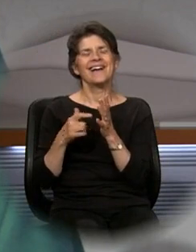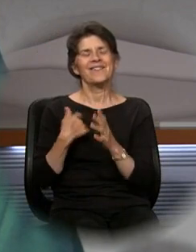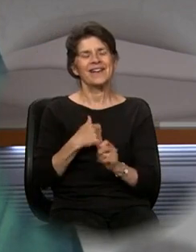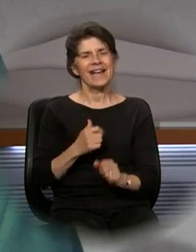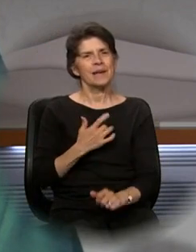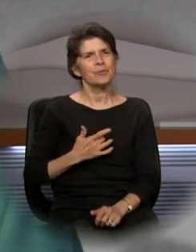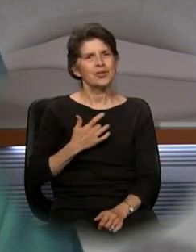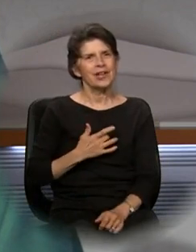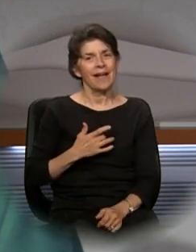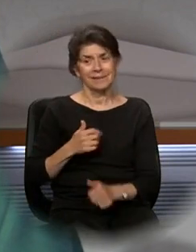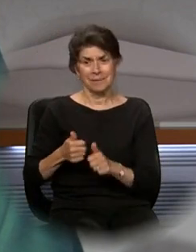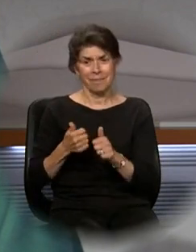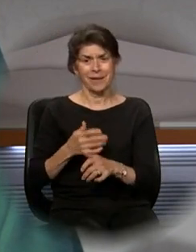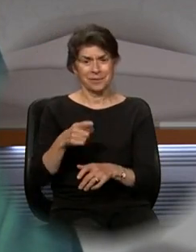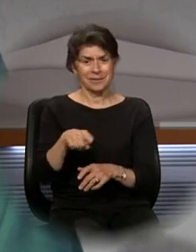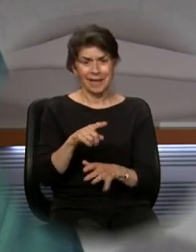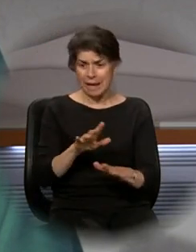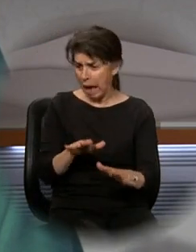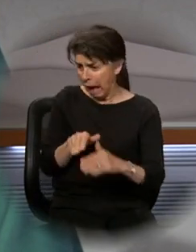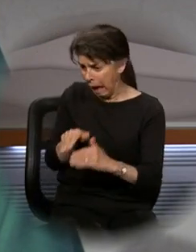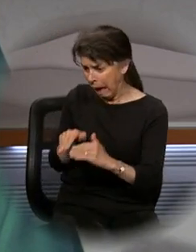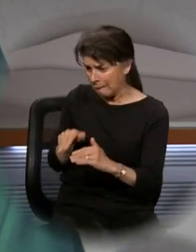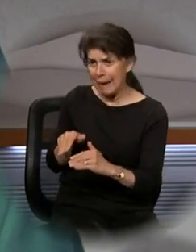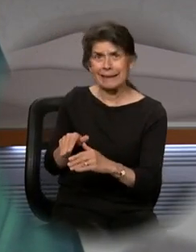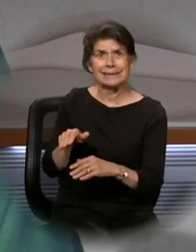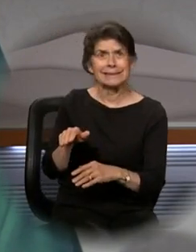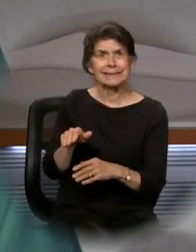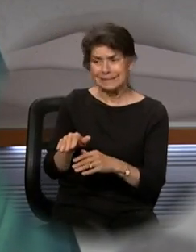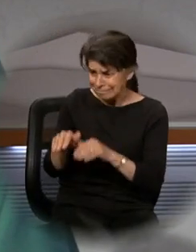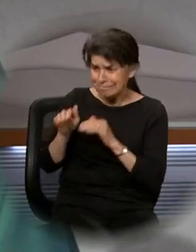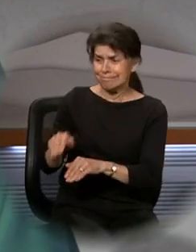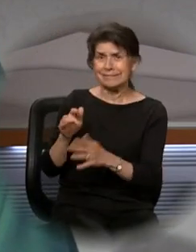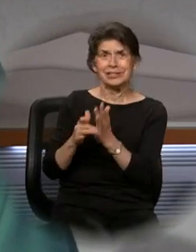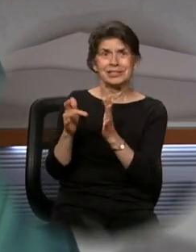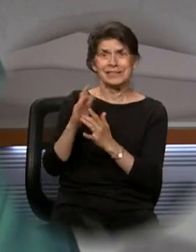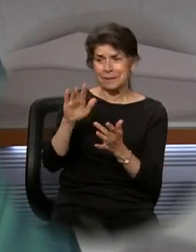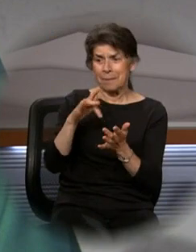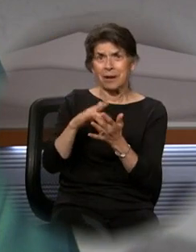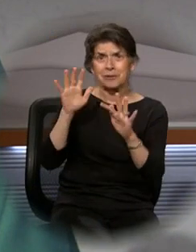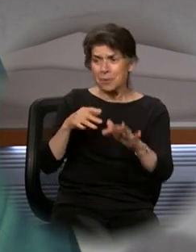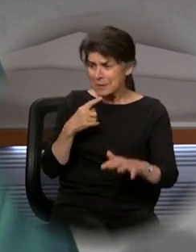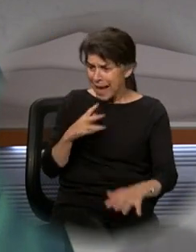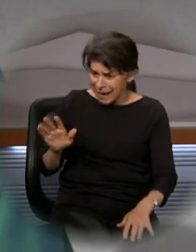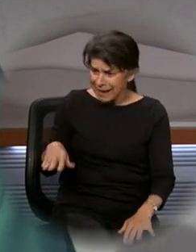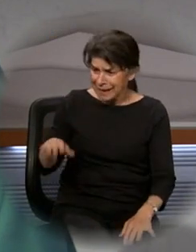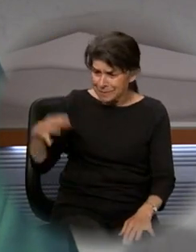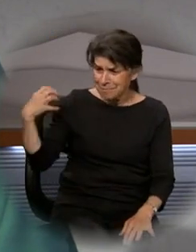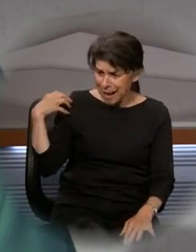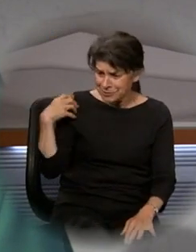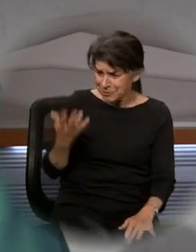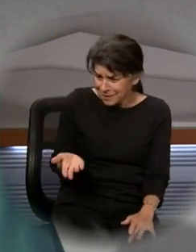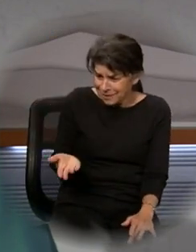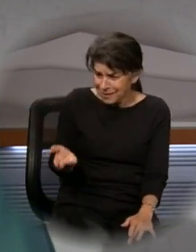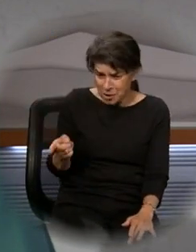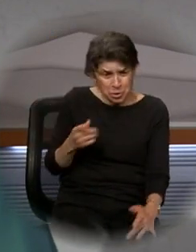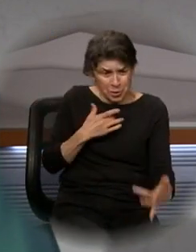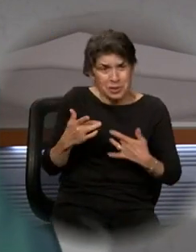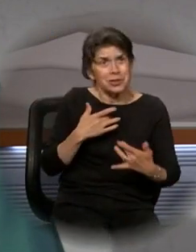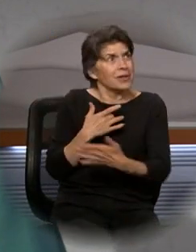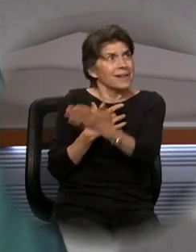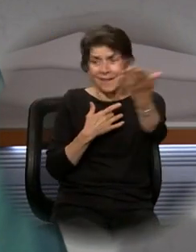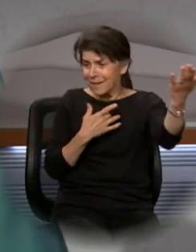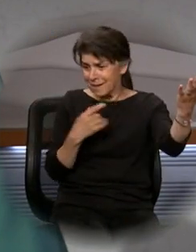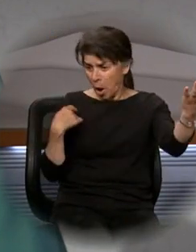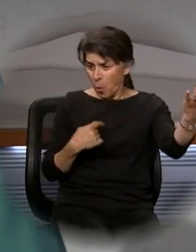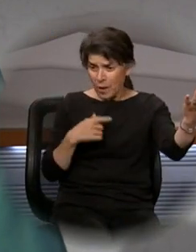the apostles. They wake, awaking Jesus in the midst of this storm and saying, Master, are you concerned that